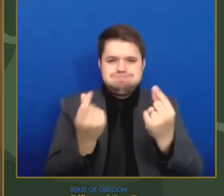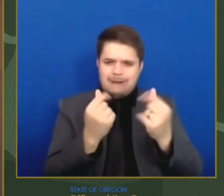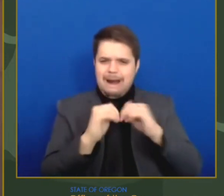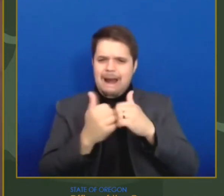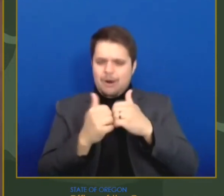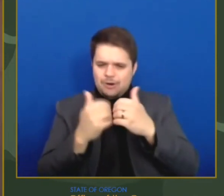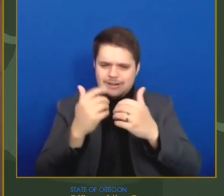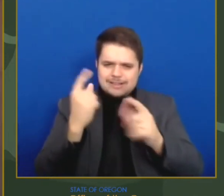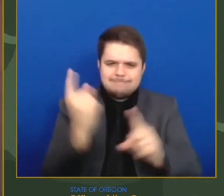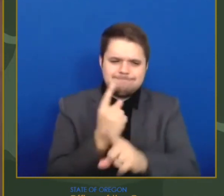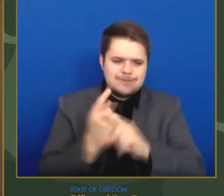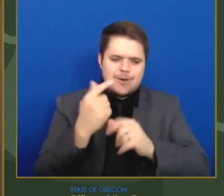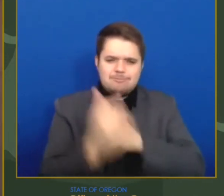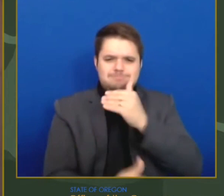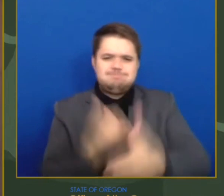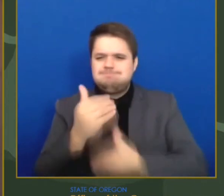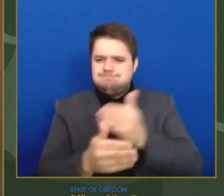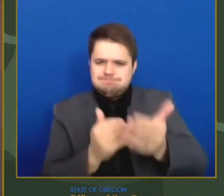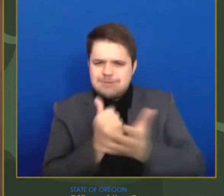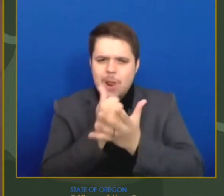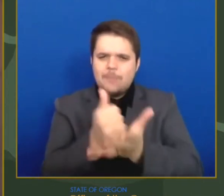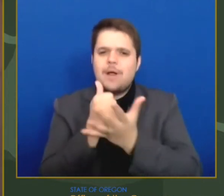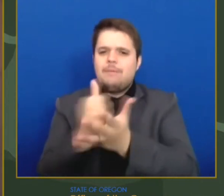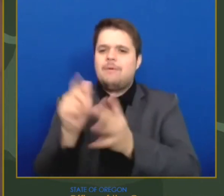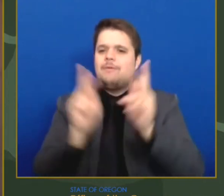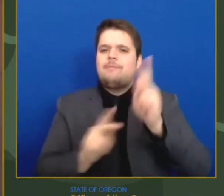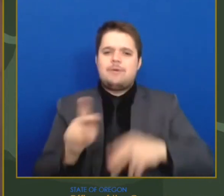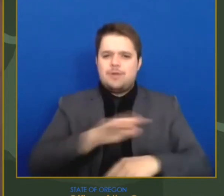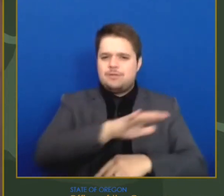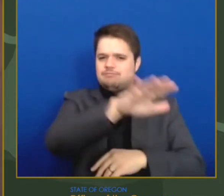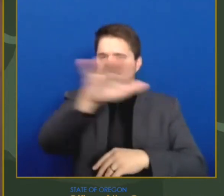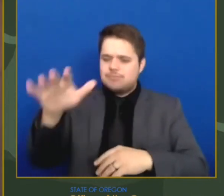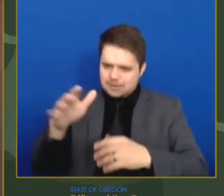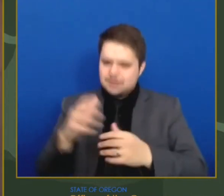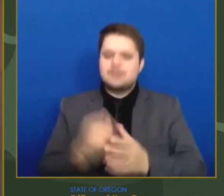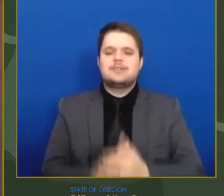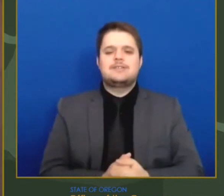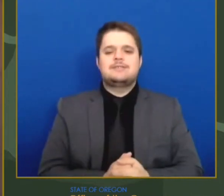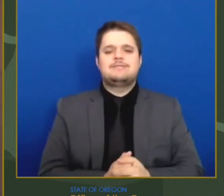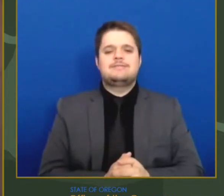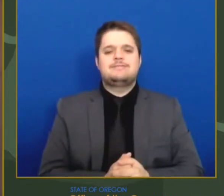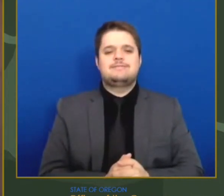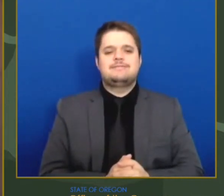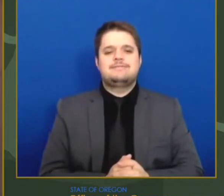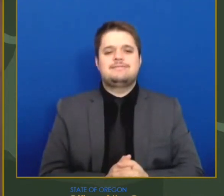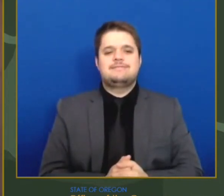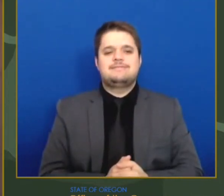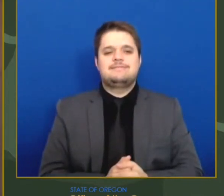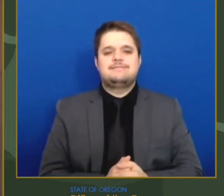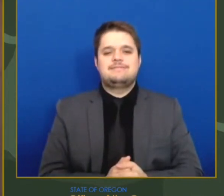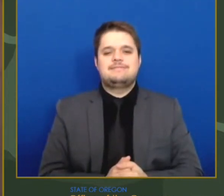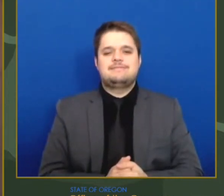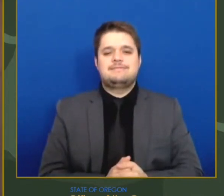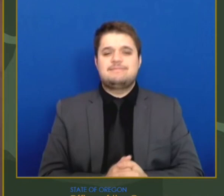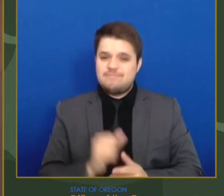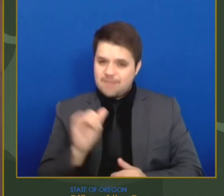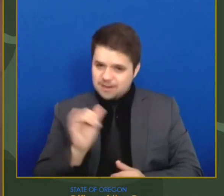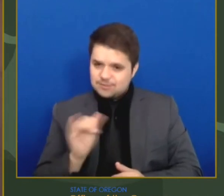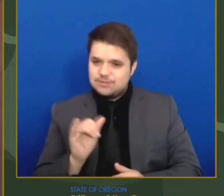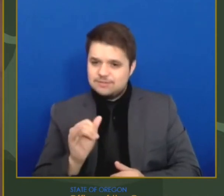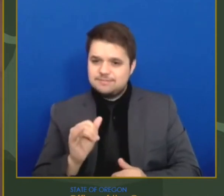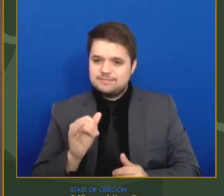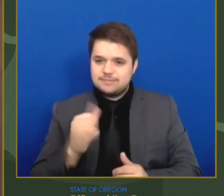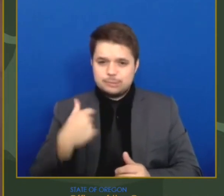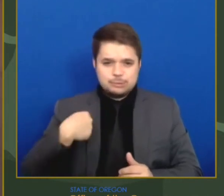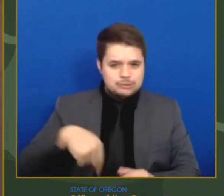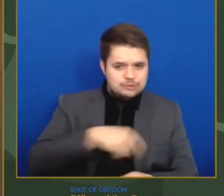extra mile to help one another out. We must also continue to make smart choices around the